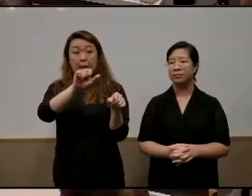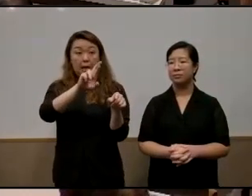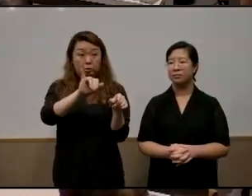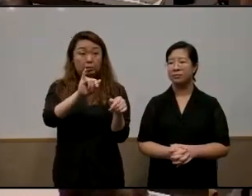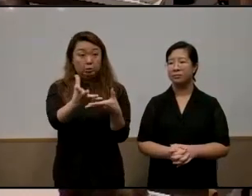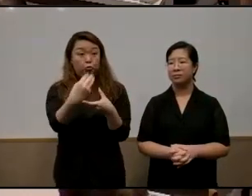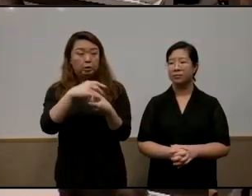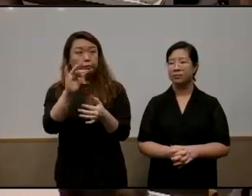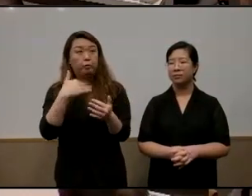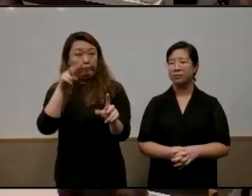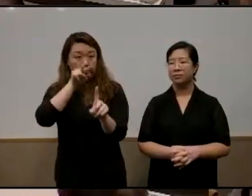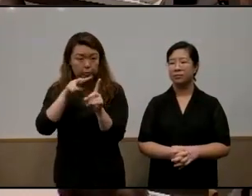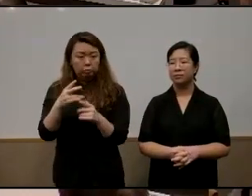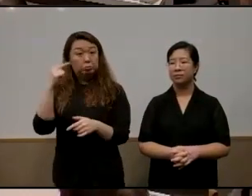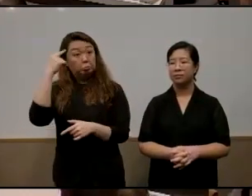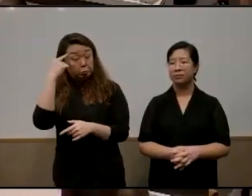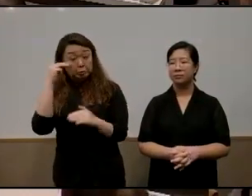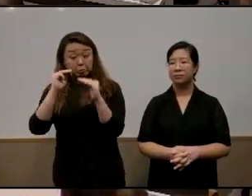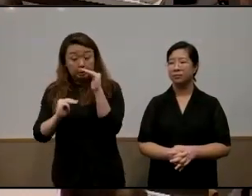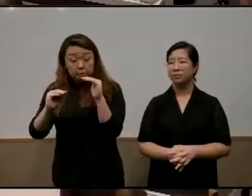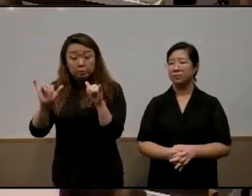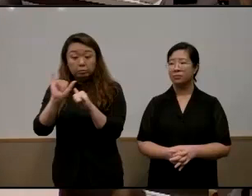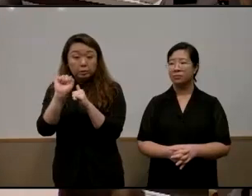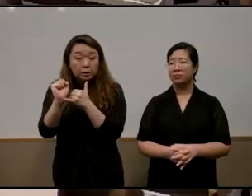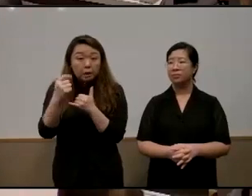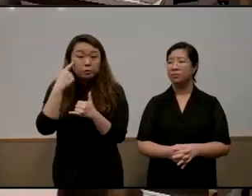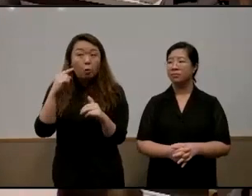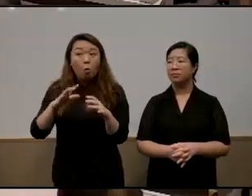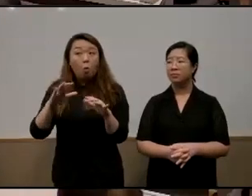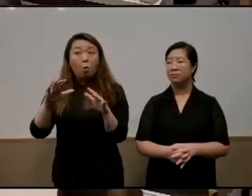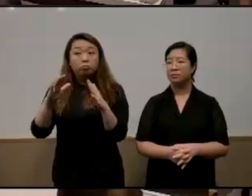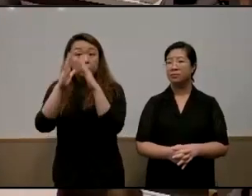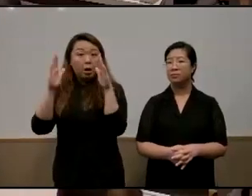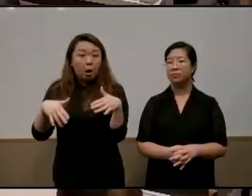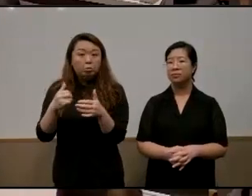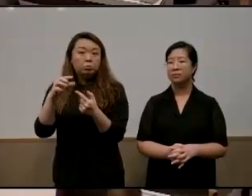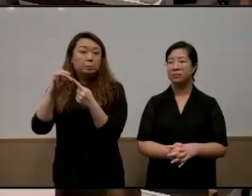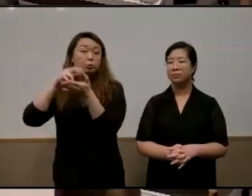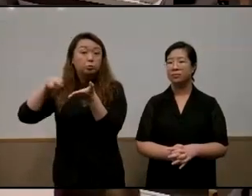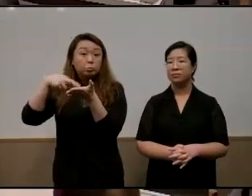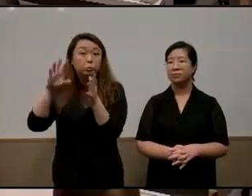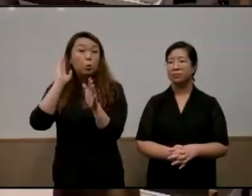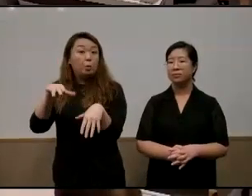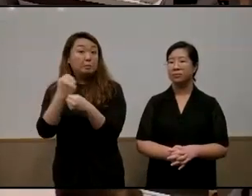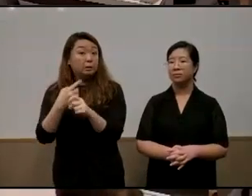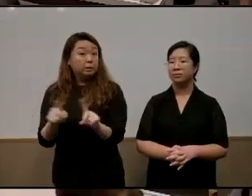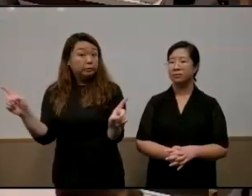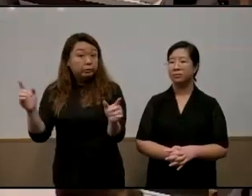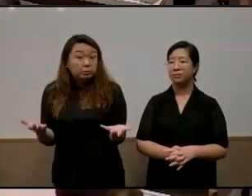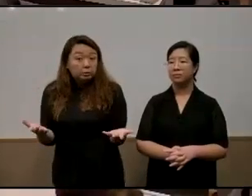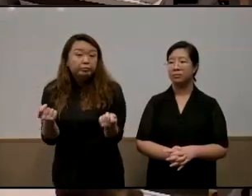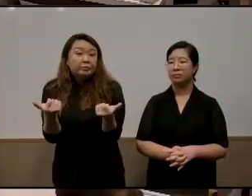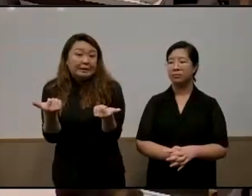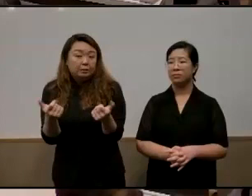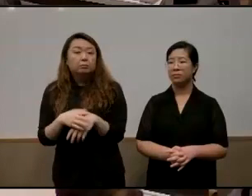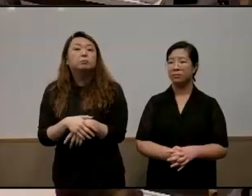perspective yes or no would a minimum size for our housing especially our rental housing make a difference to the lived experience quick answer